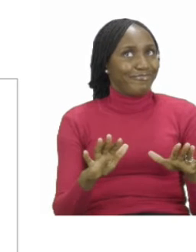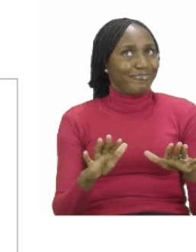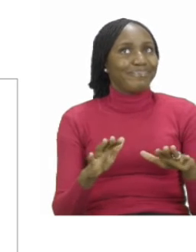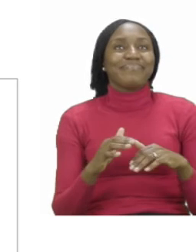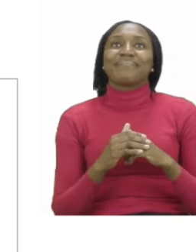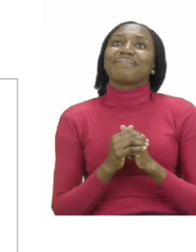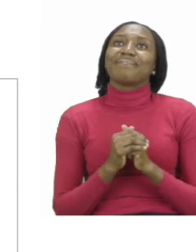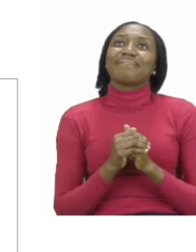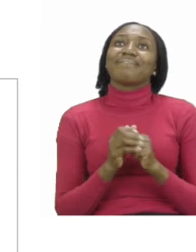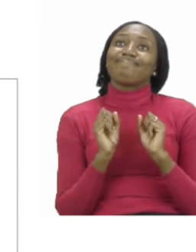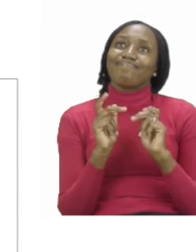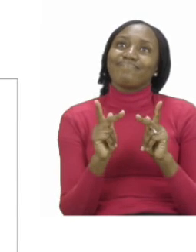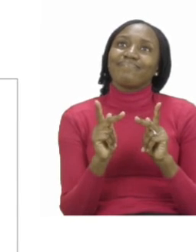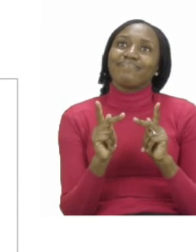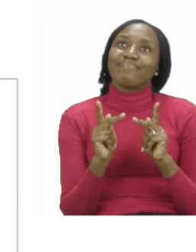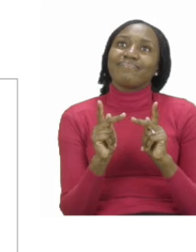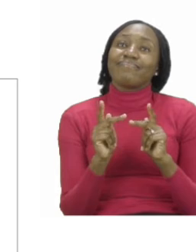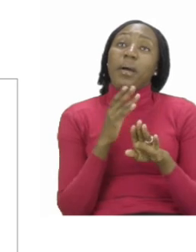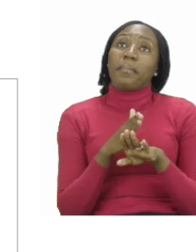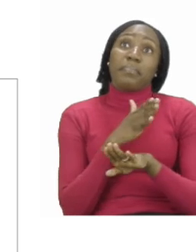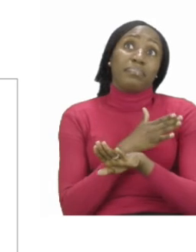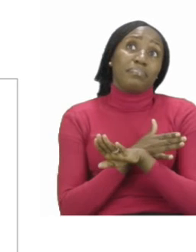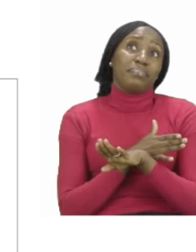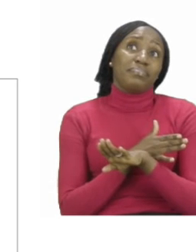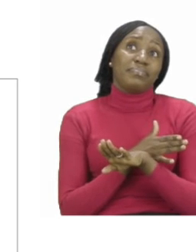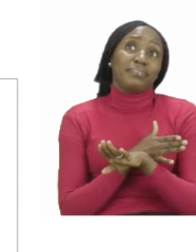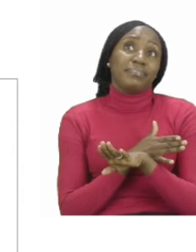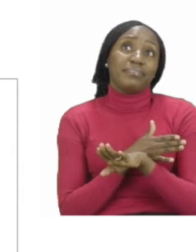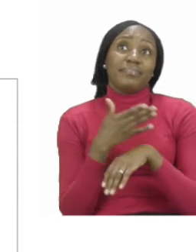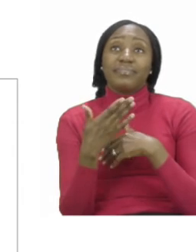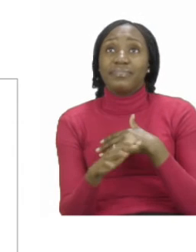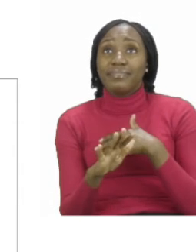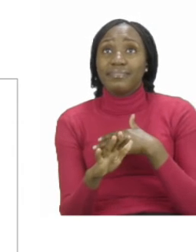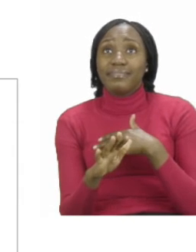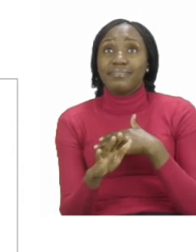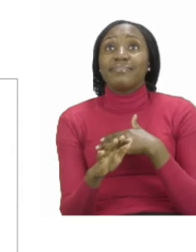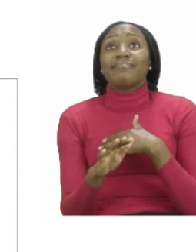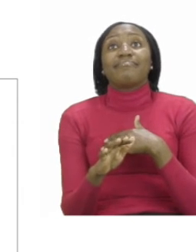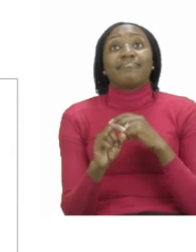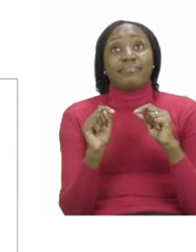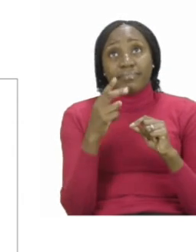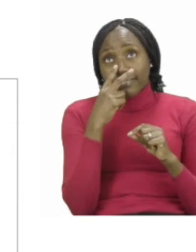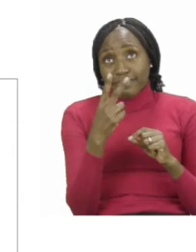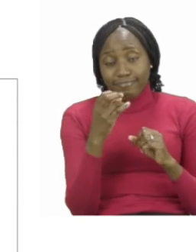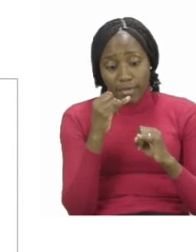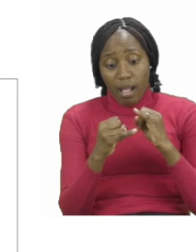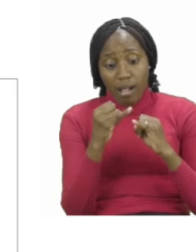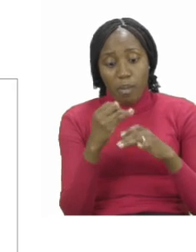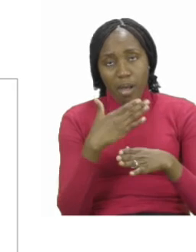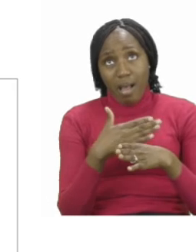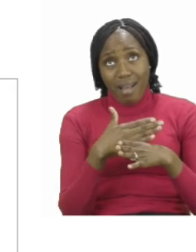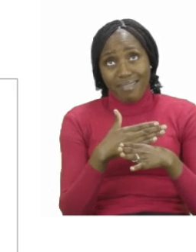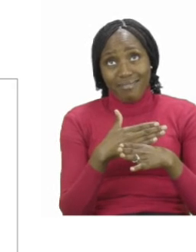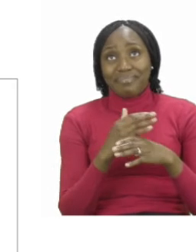Right everyone. Now before we end off, let's quickly have a look at the last part